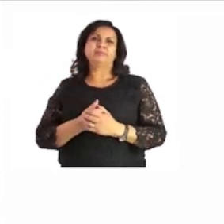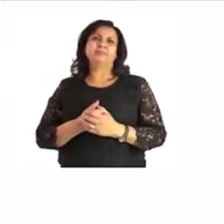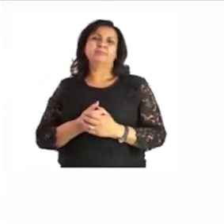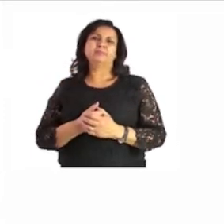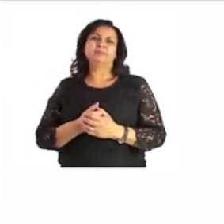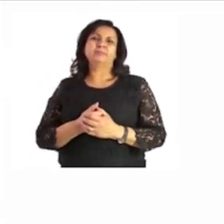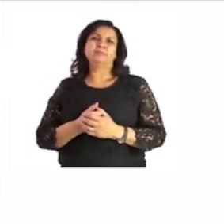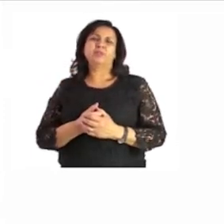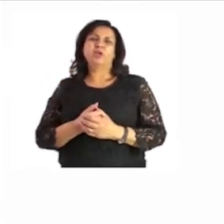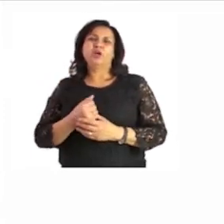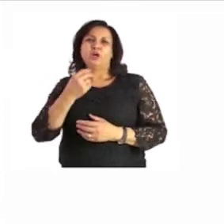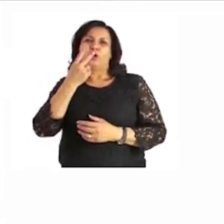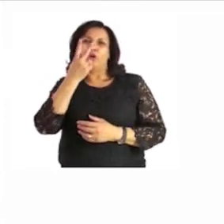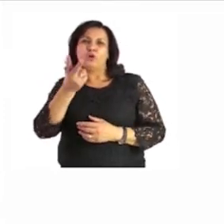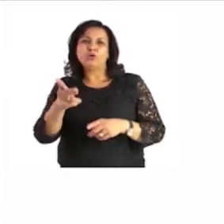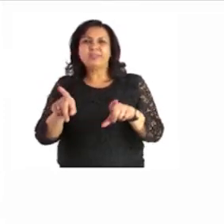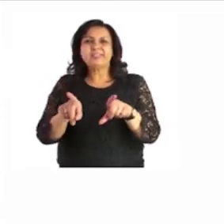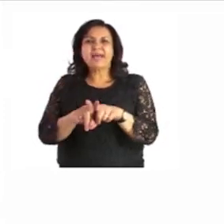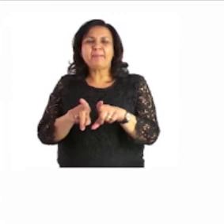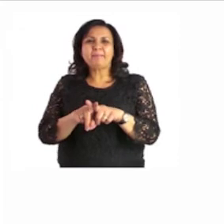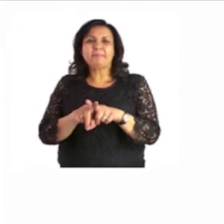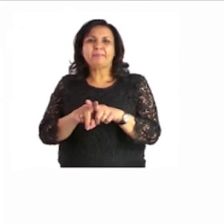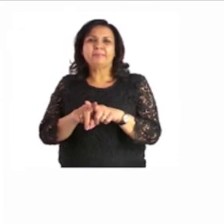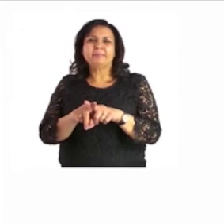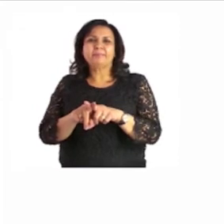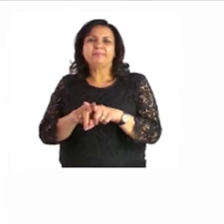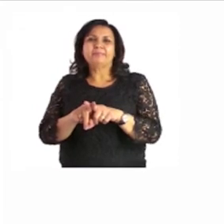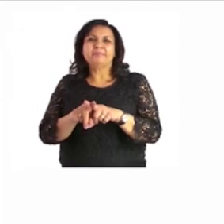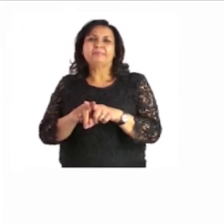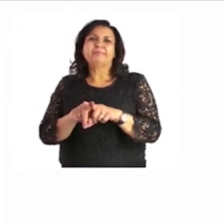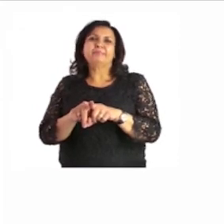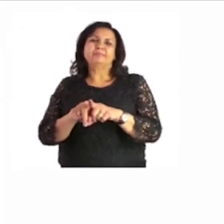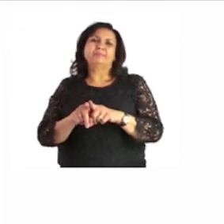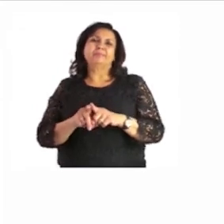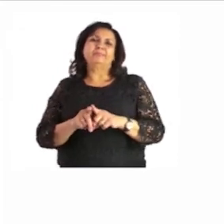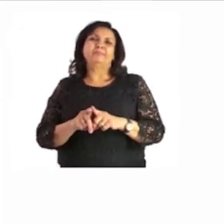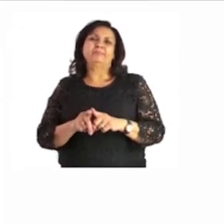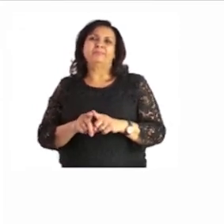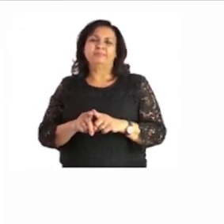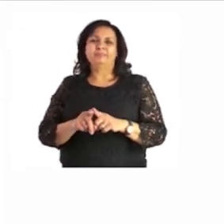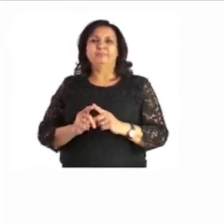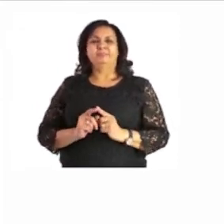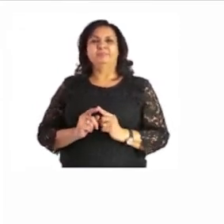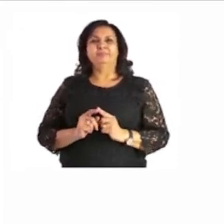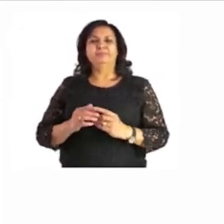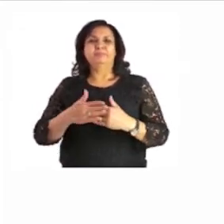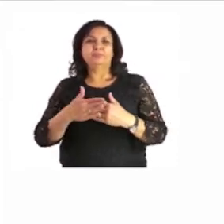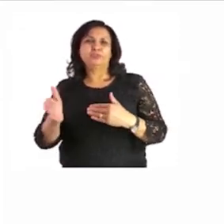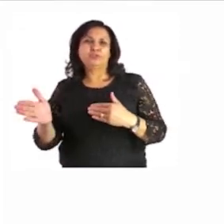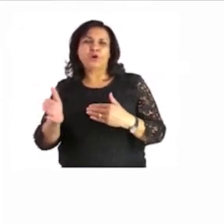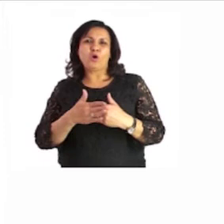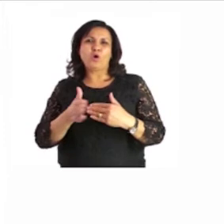it looks the same did you check your doors at home to double check that it is